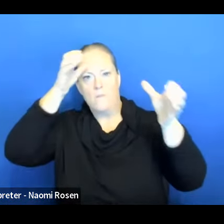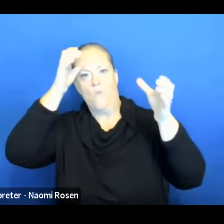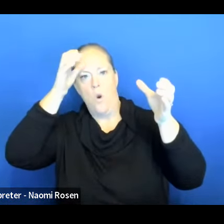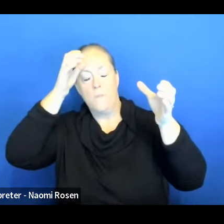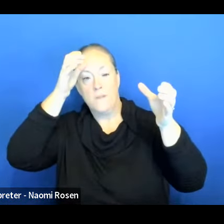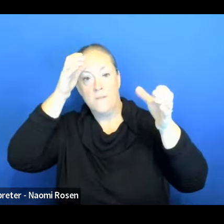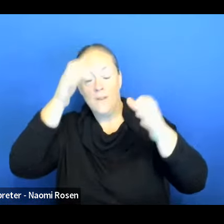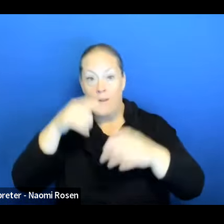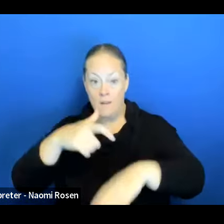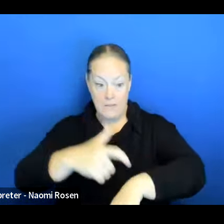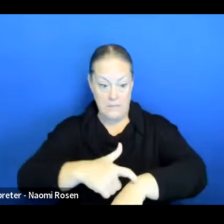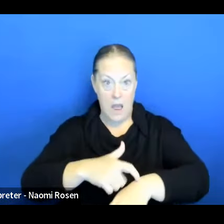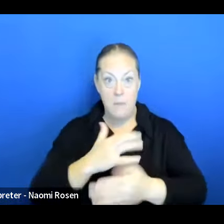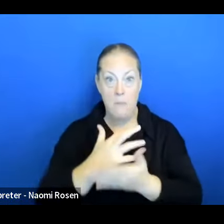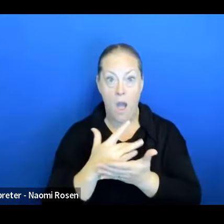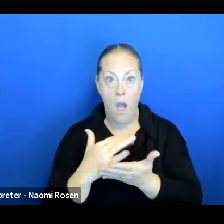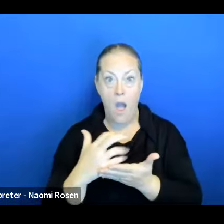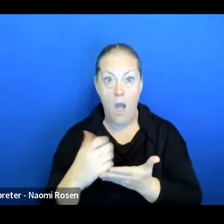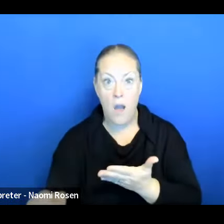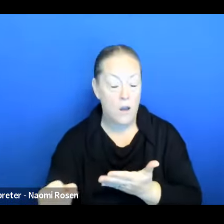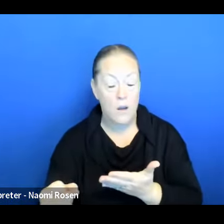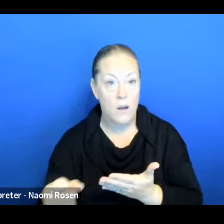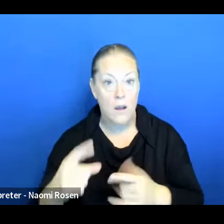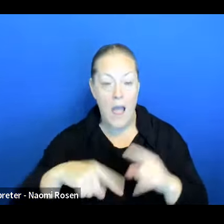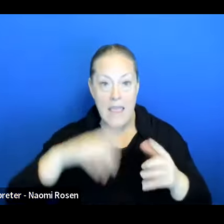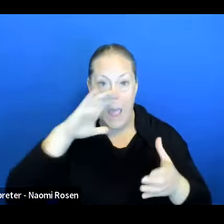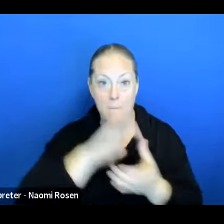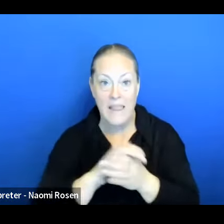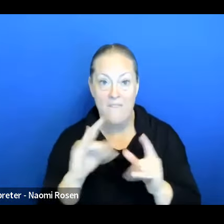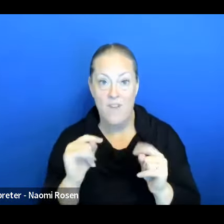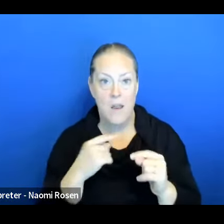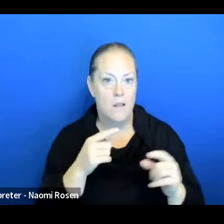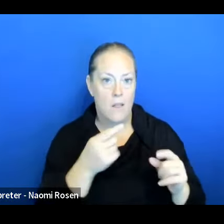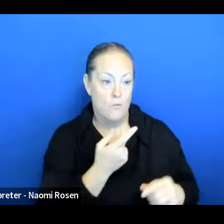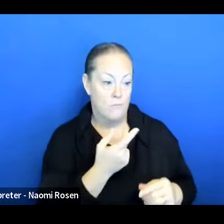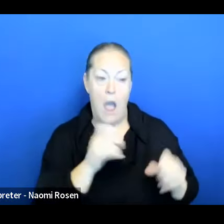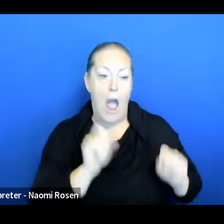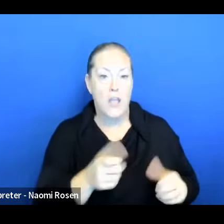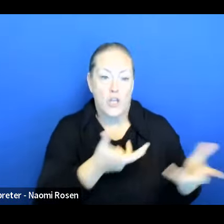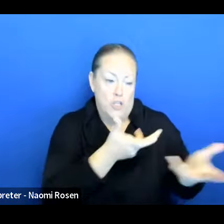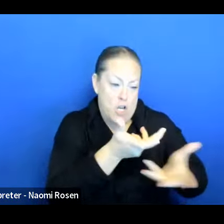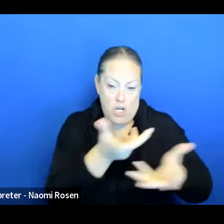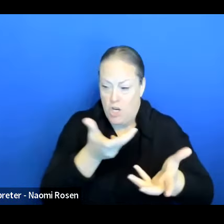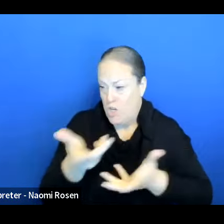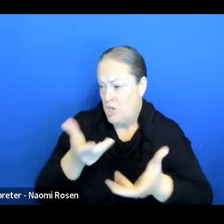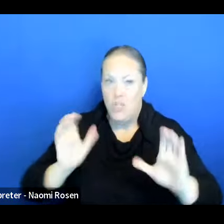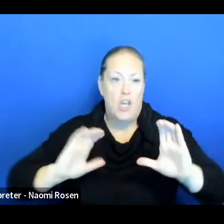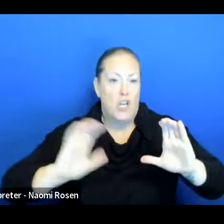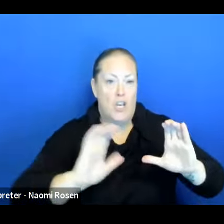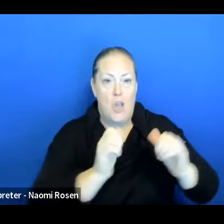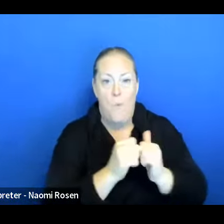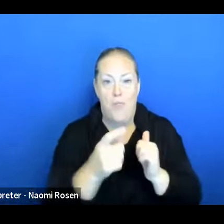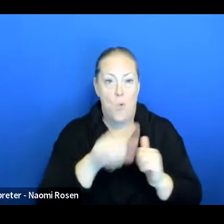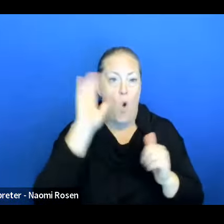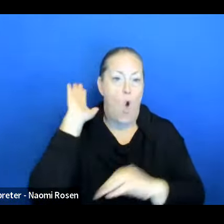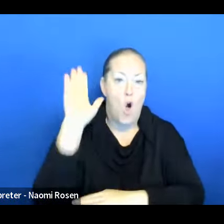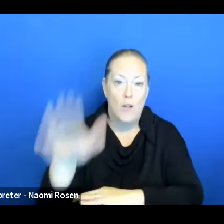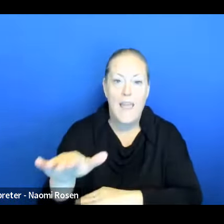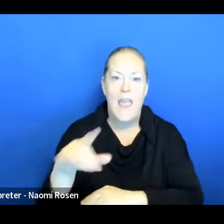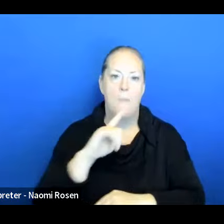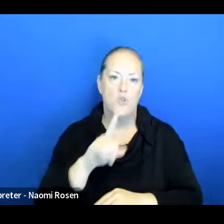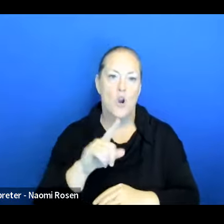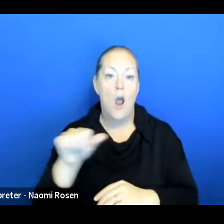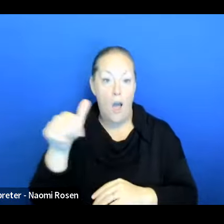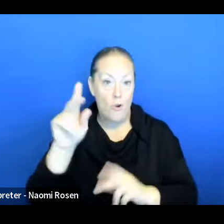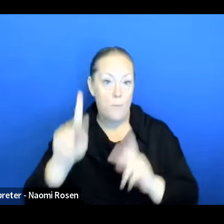believe it. So panelists, I could talk to you guys all day, and I'm sure that there are a lot of folks who still have questions for you. hope you'll be able to hang around just